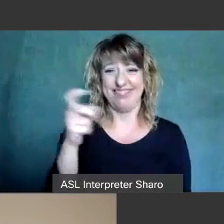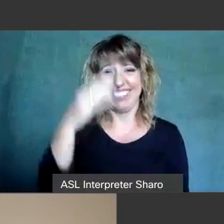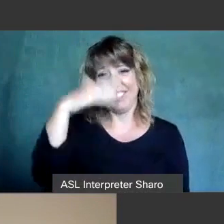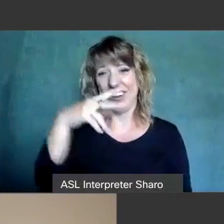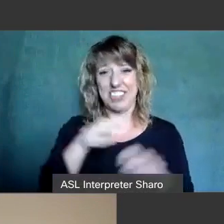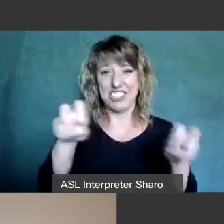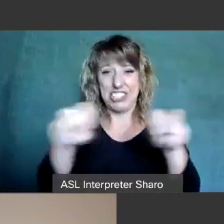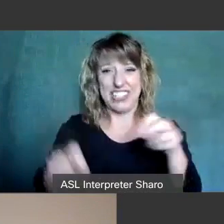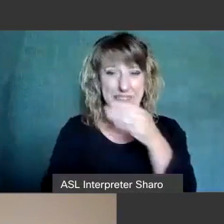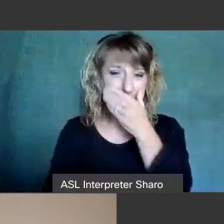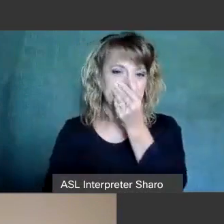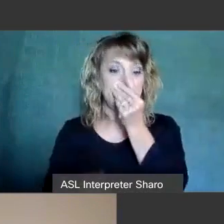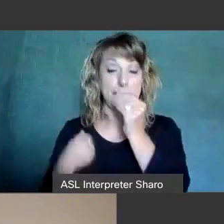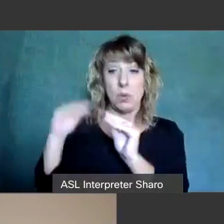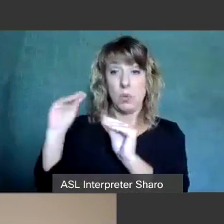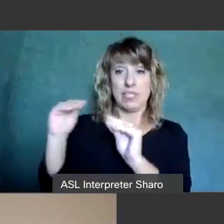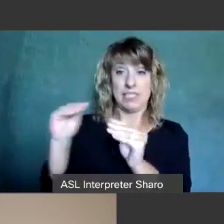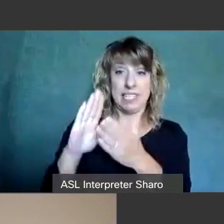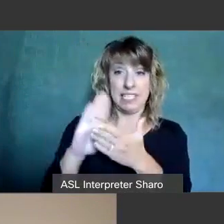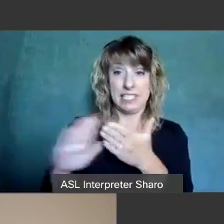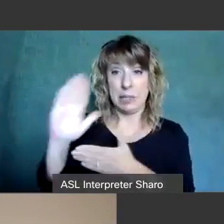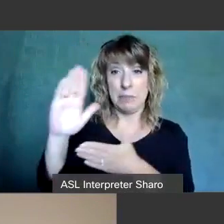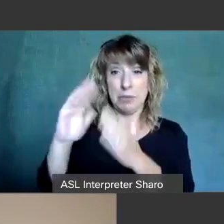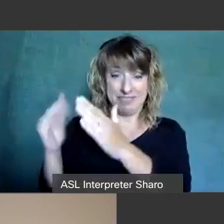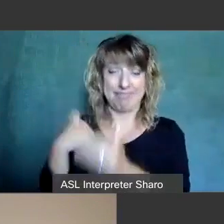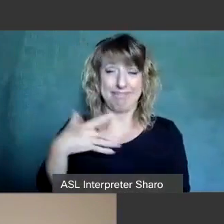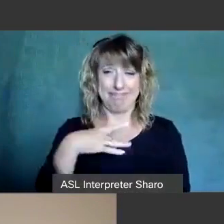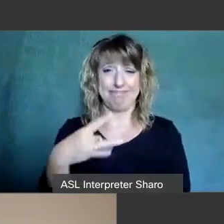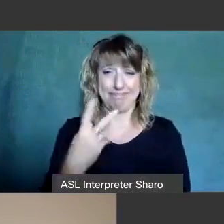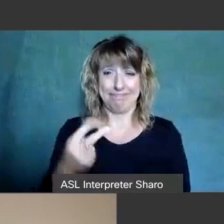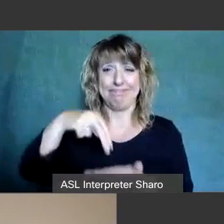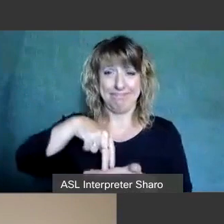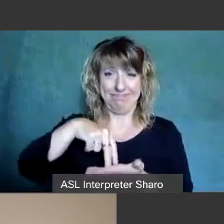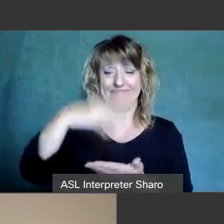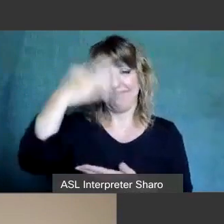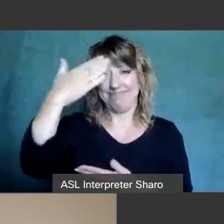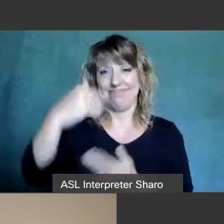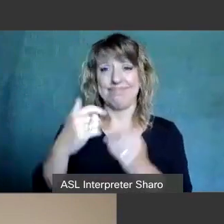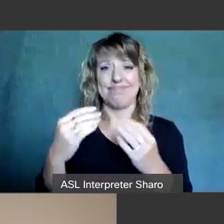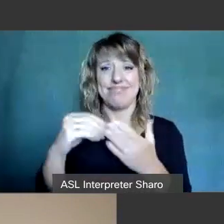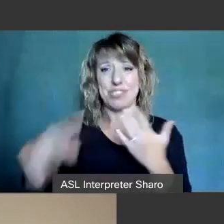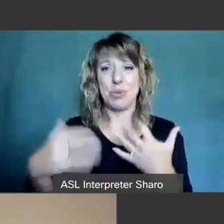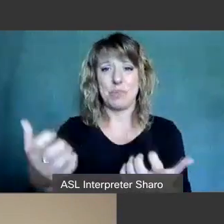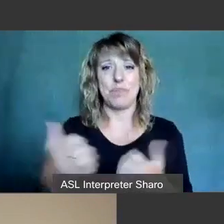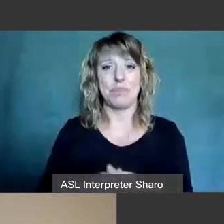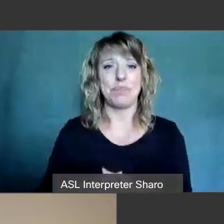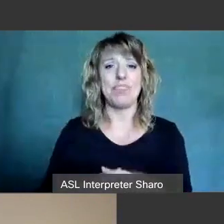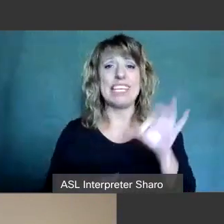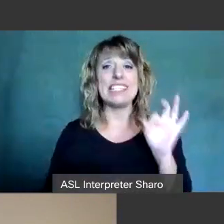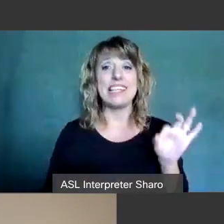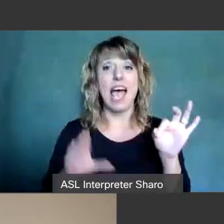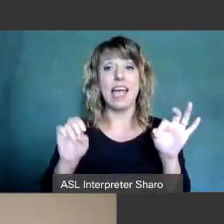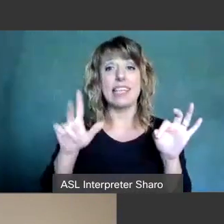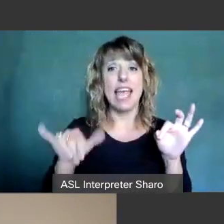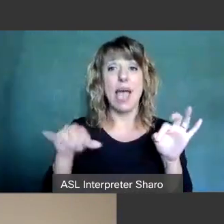of a jury um when i teach at community college same thing i like being in front of of the students um the nine counties in